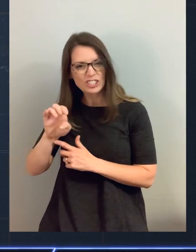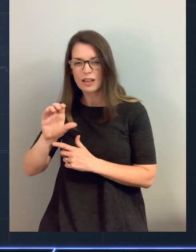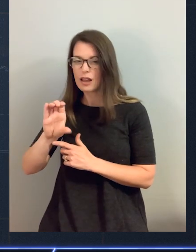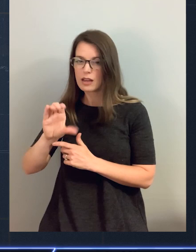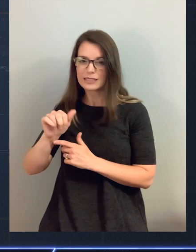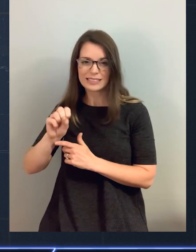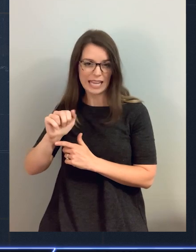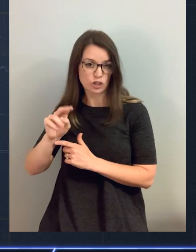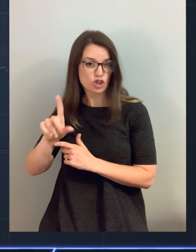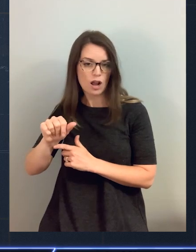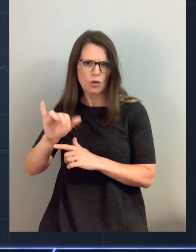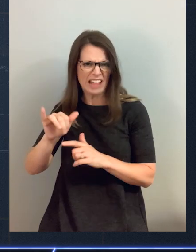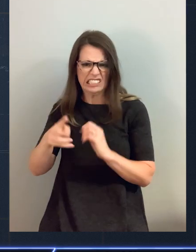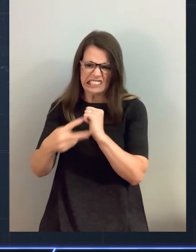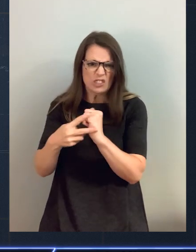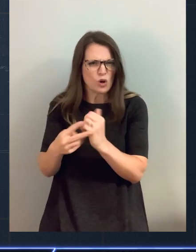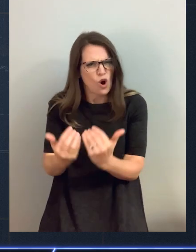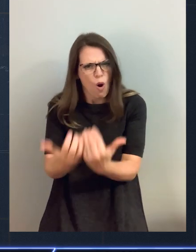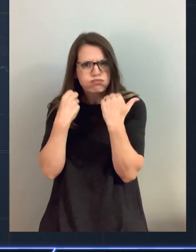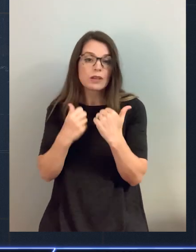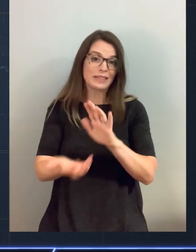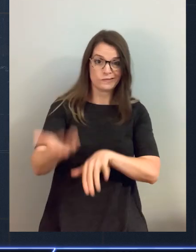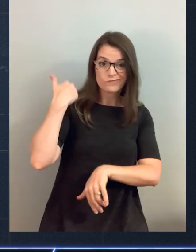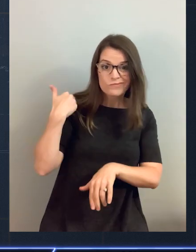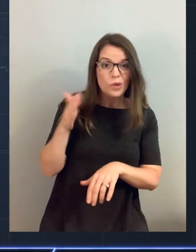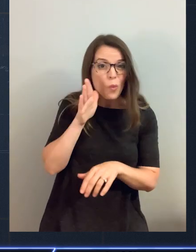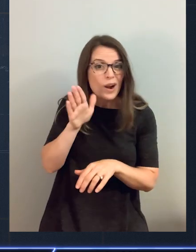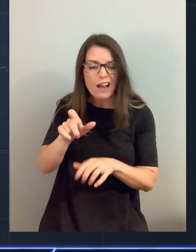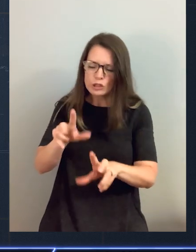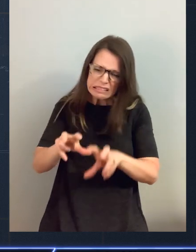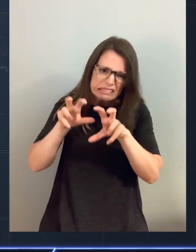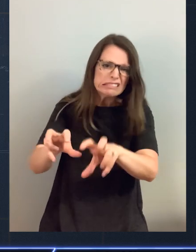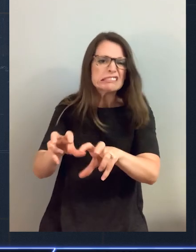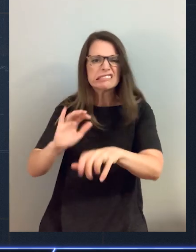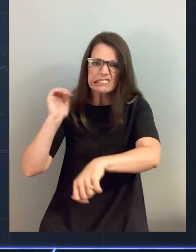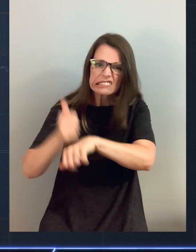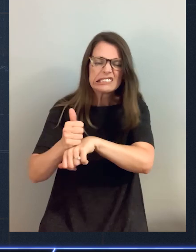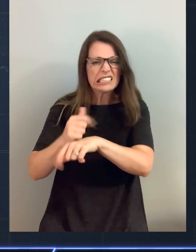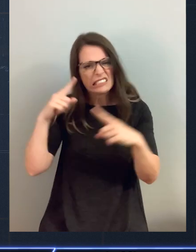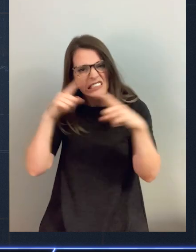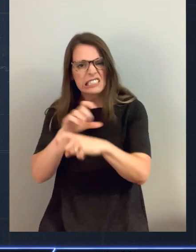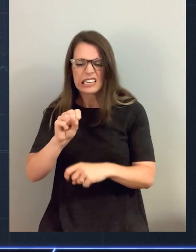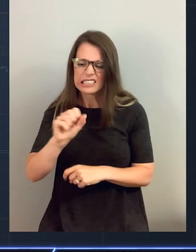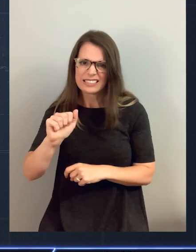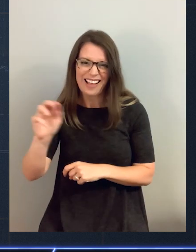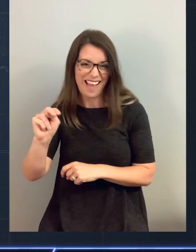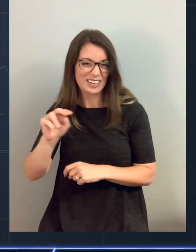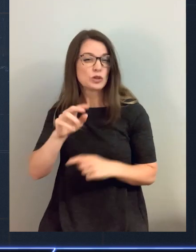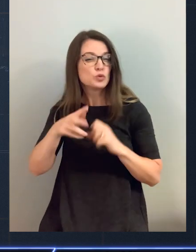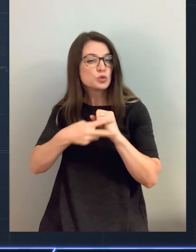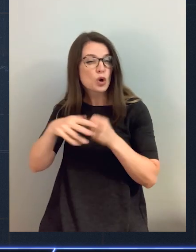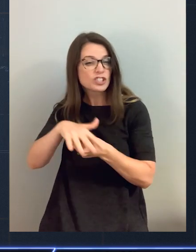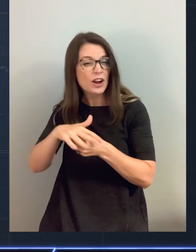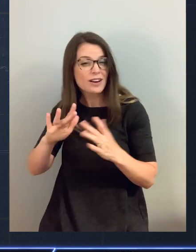This is the kind of really storage-intensive stuff. The stuff that once upon a time you needed a really expensive, really complicated SAN, a storage